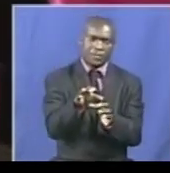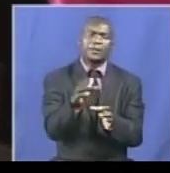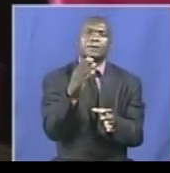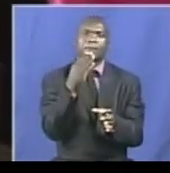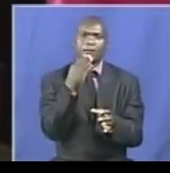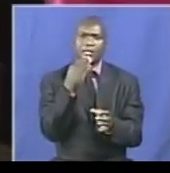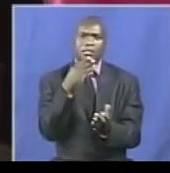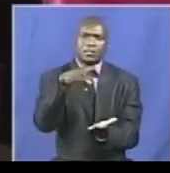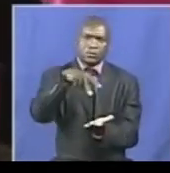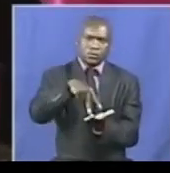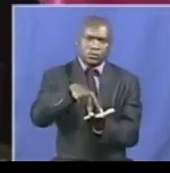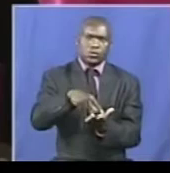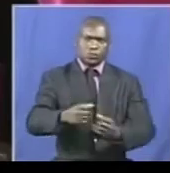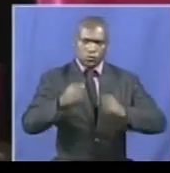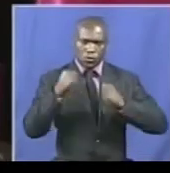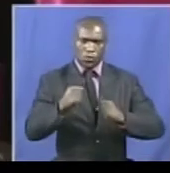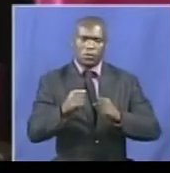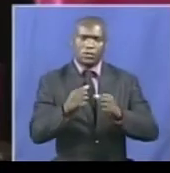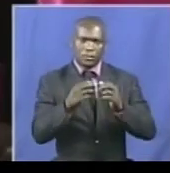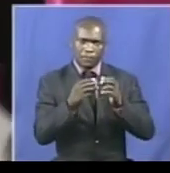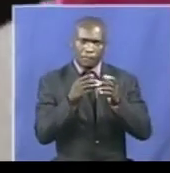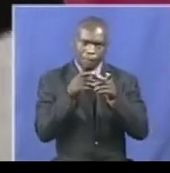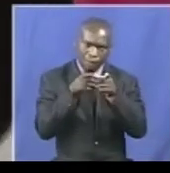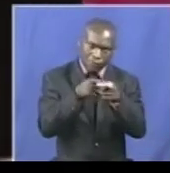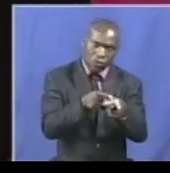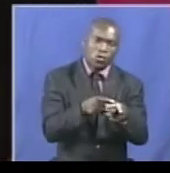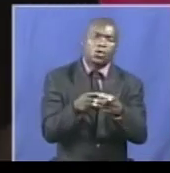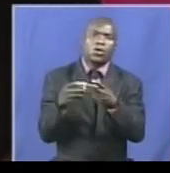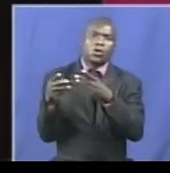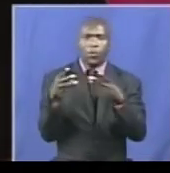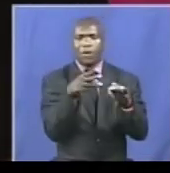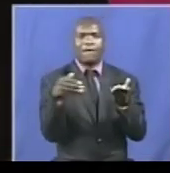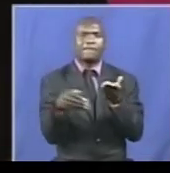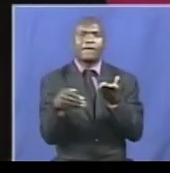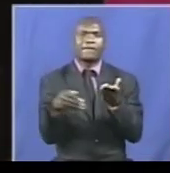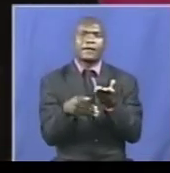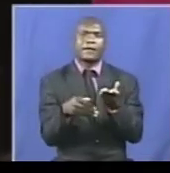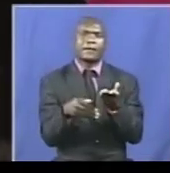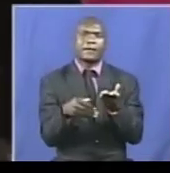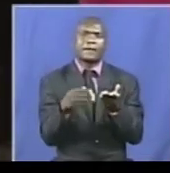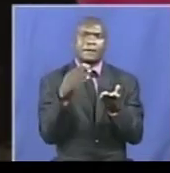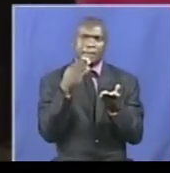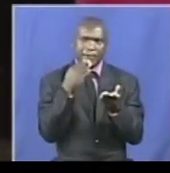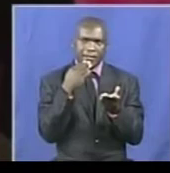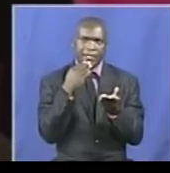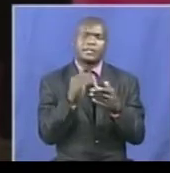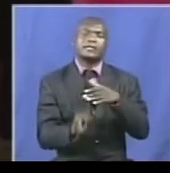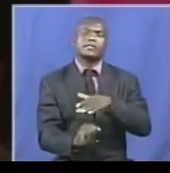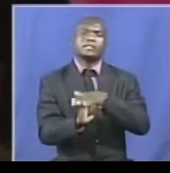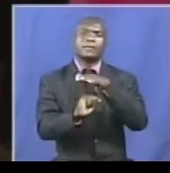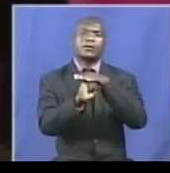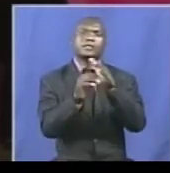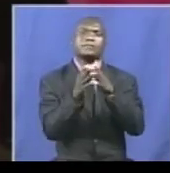and values of the National Liberation War through their overwhelming electoral support to the